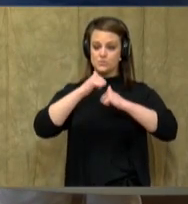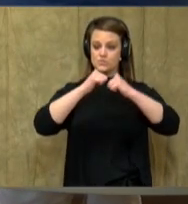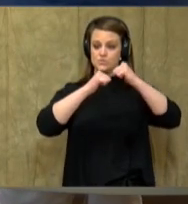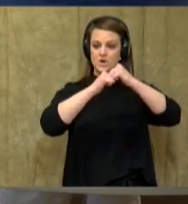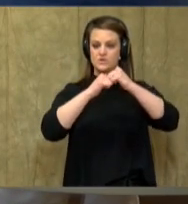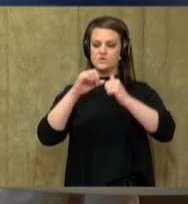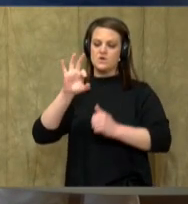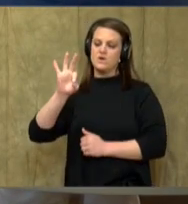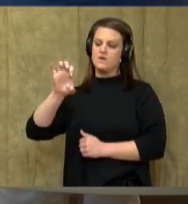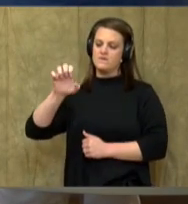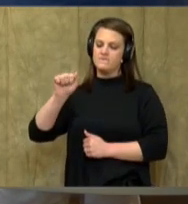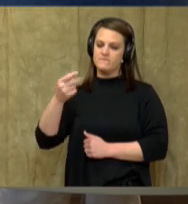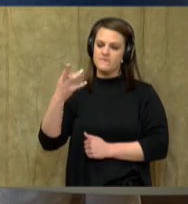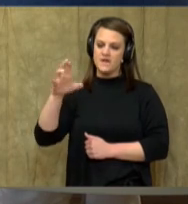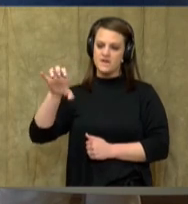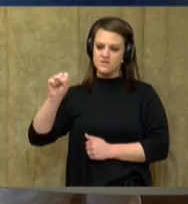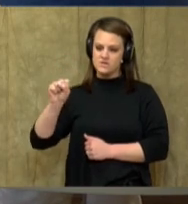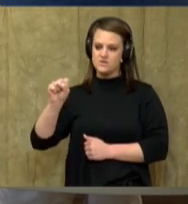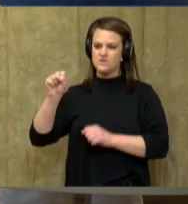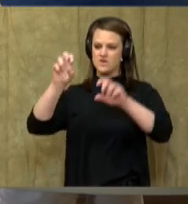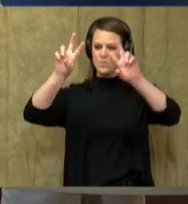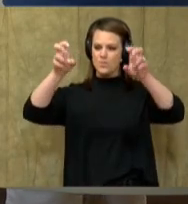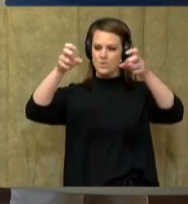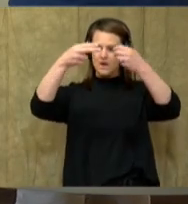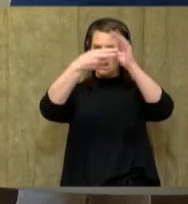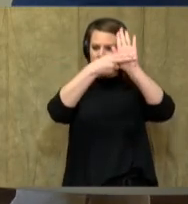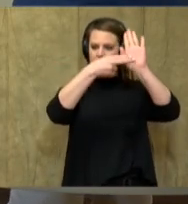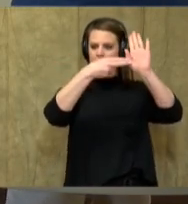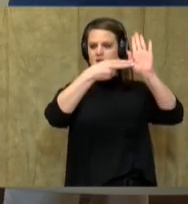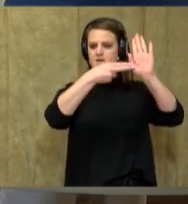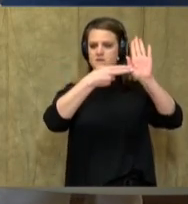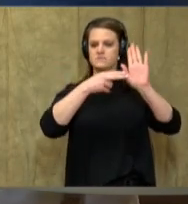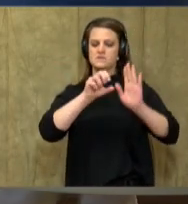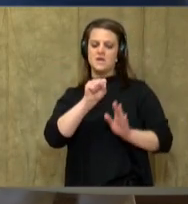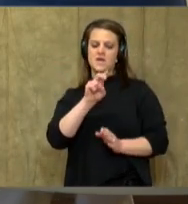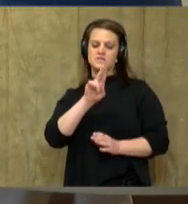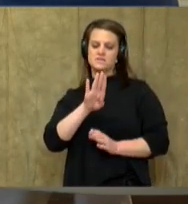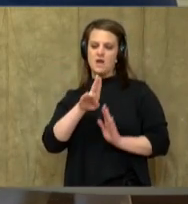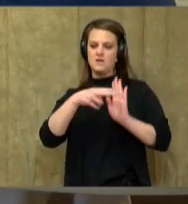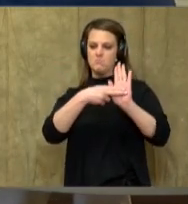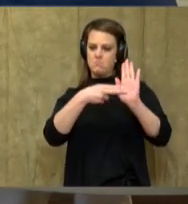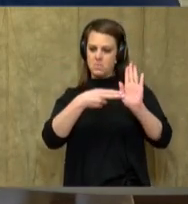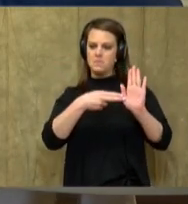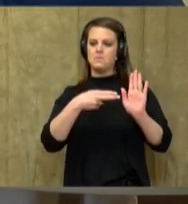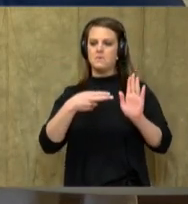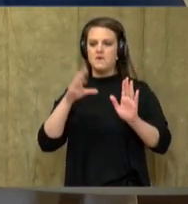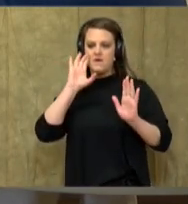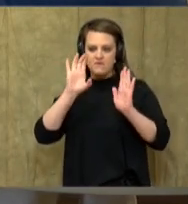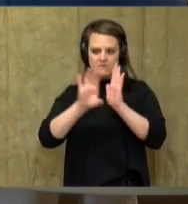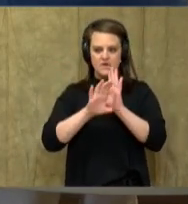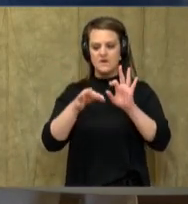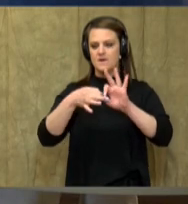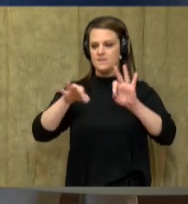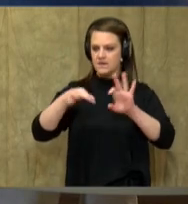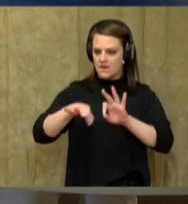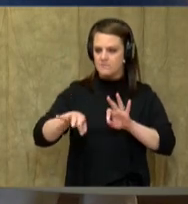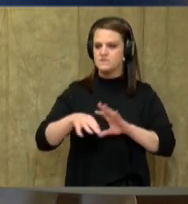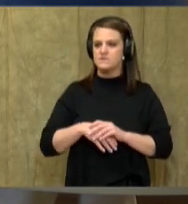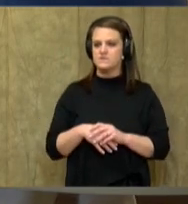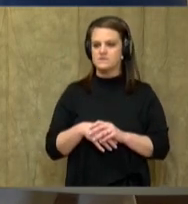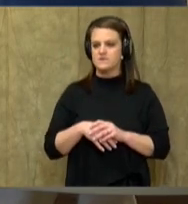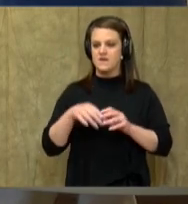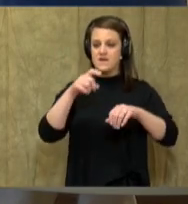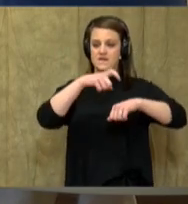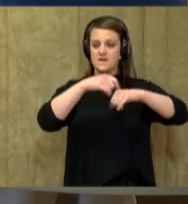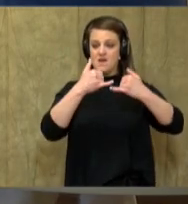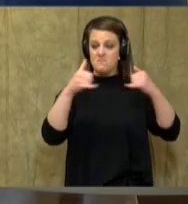features, such as headings, titles, subheadings, as well as photographs, captions, timelines,